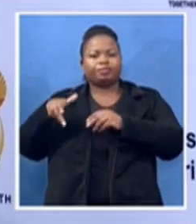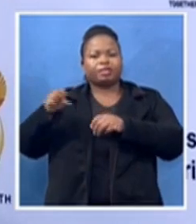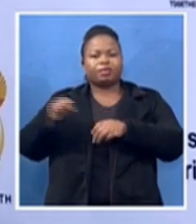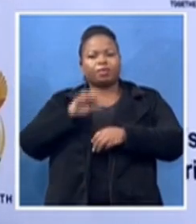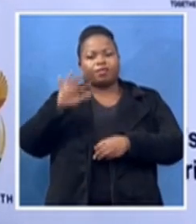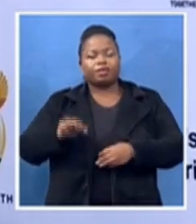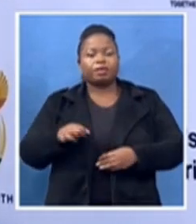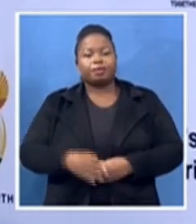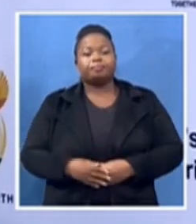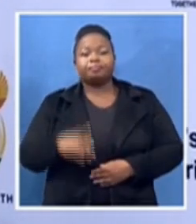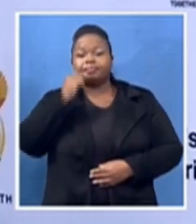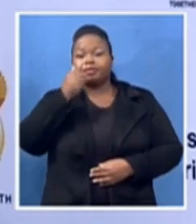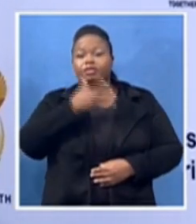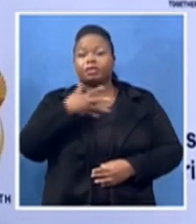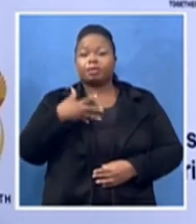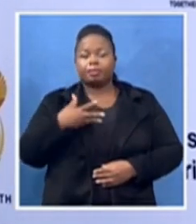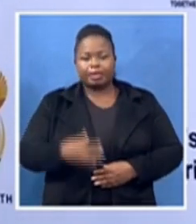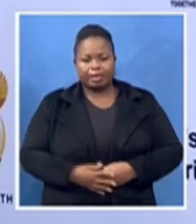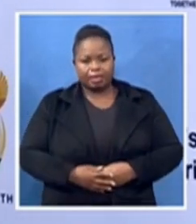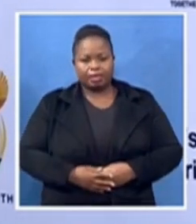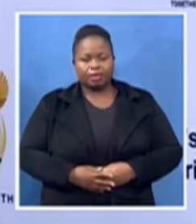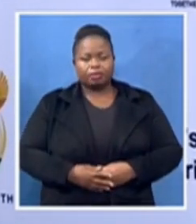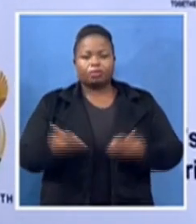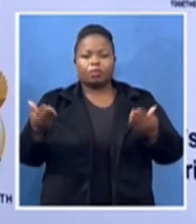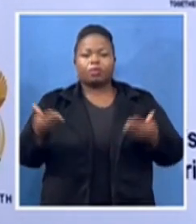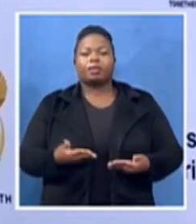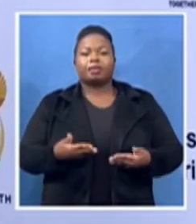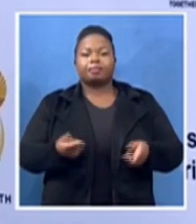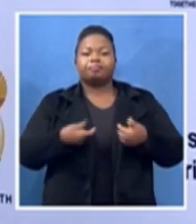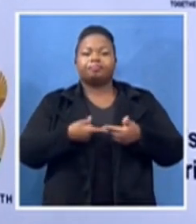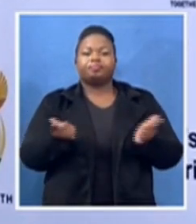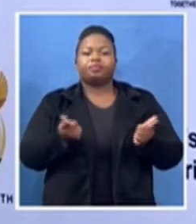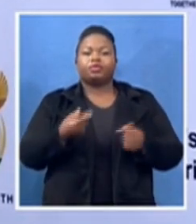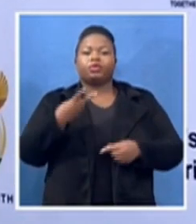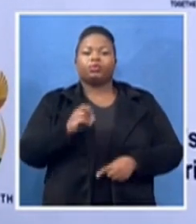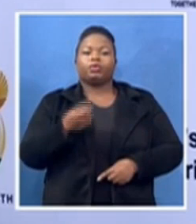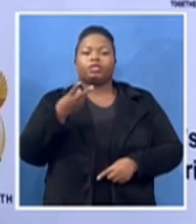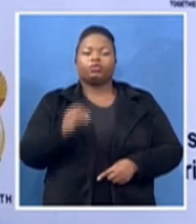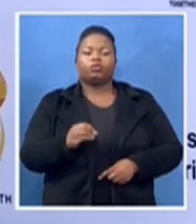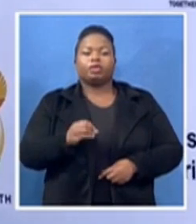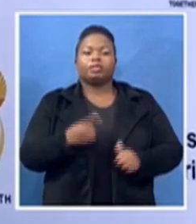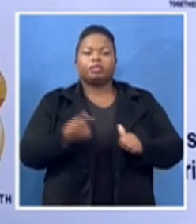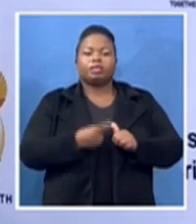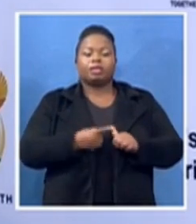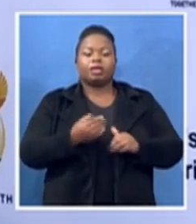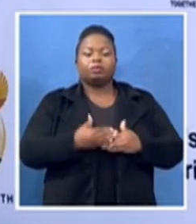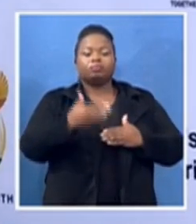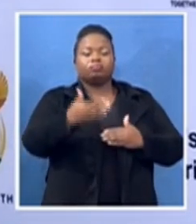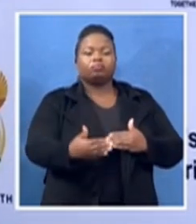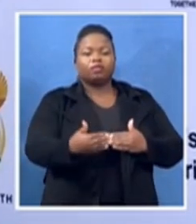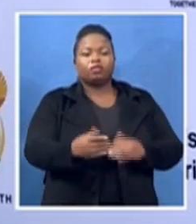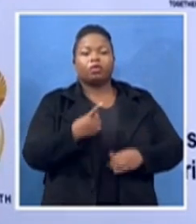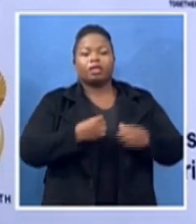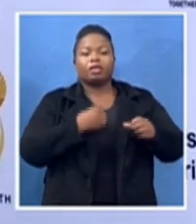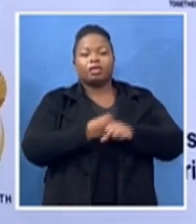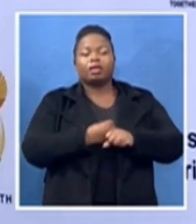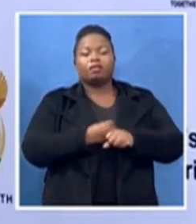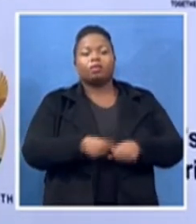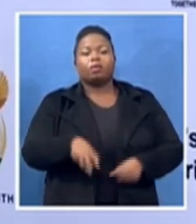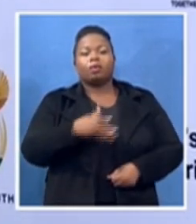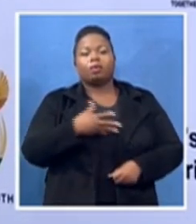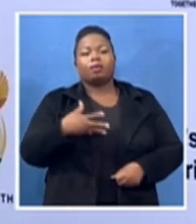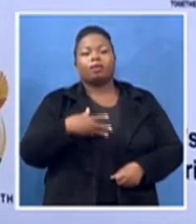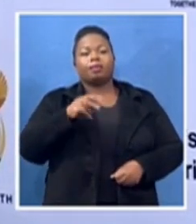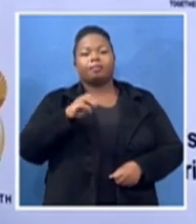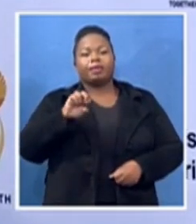The launch of the 2020 countdown of the year of Charlotte Manyamaklake in 2021. We